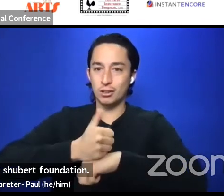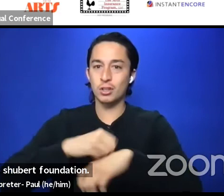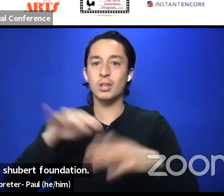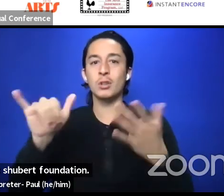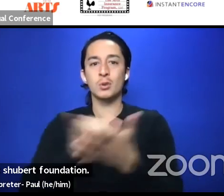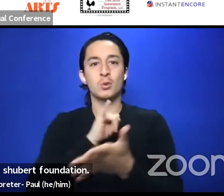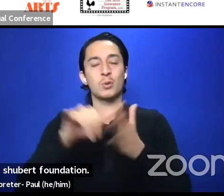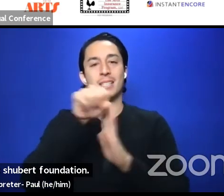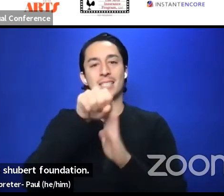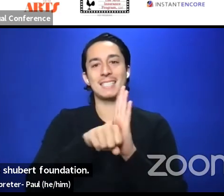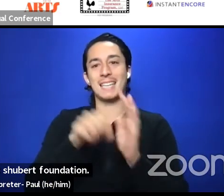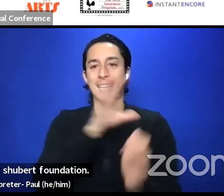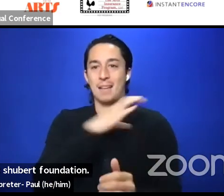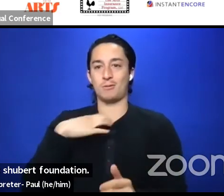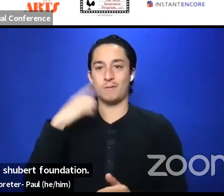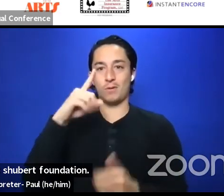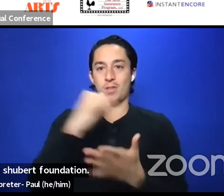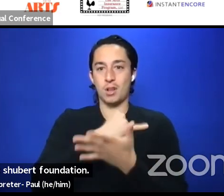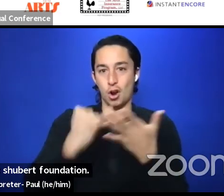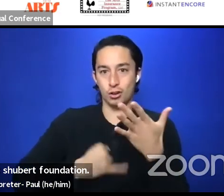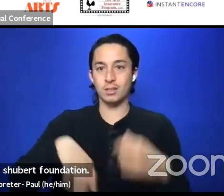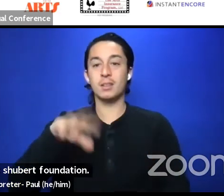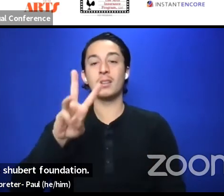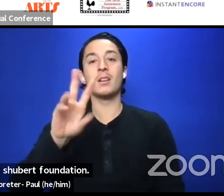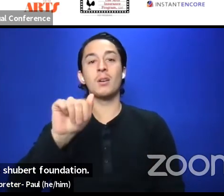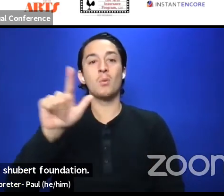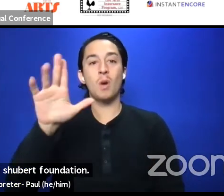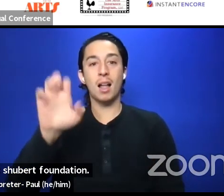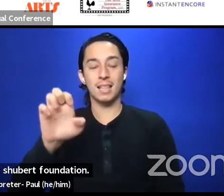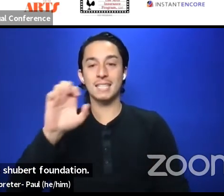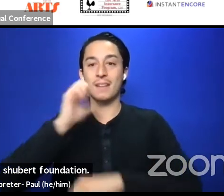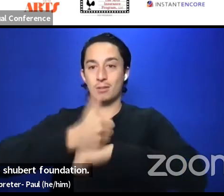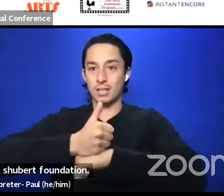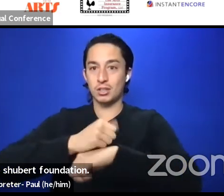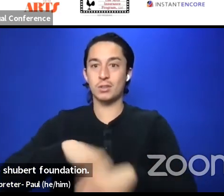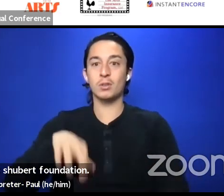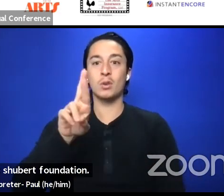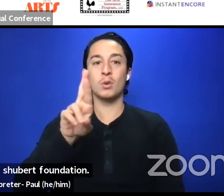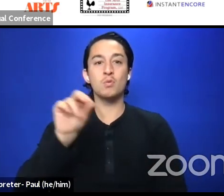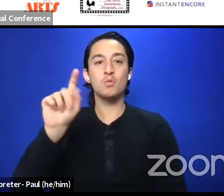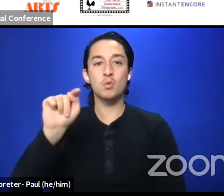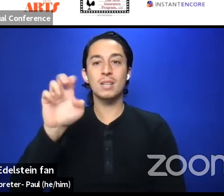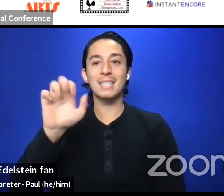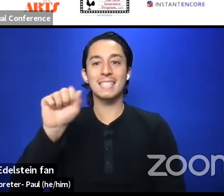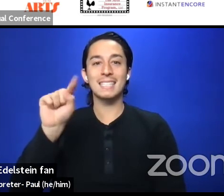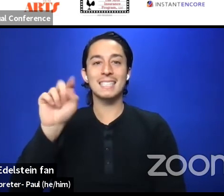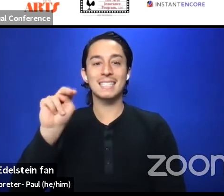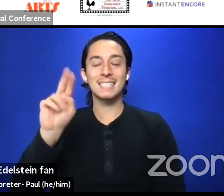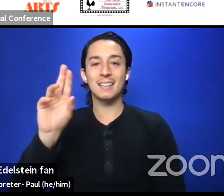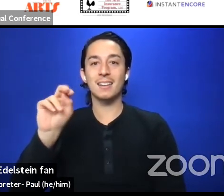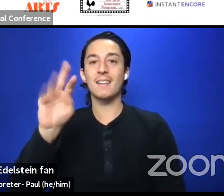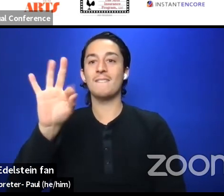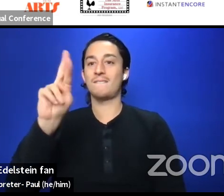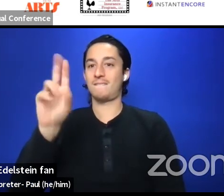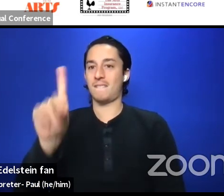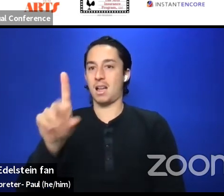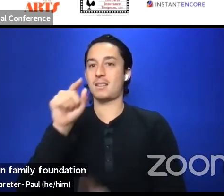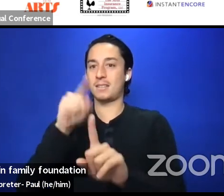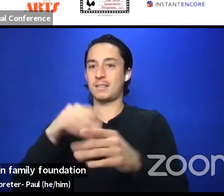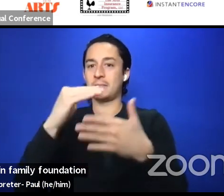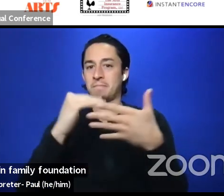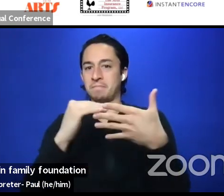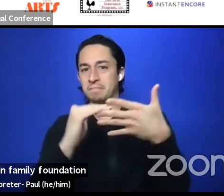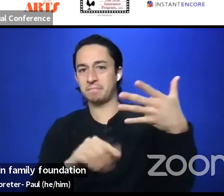on the Arts, the Wallace Foundation, the Ruth Easton Fund of the Edelstein Family Foundation, Fisher-Dacks